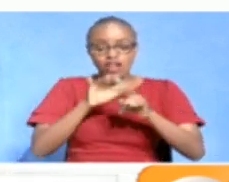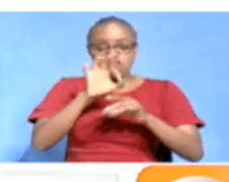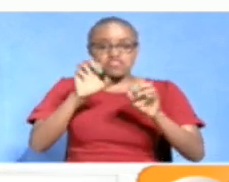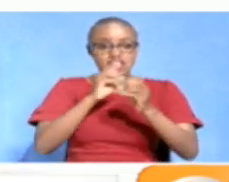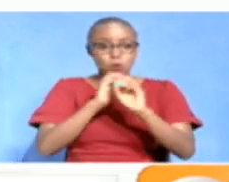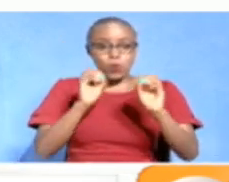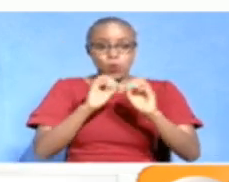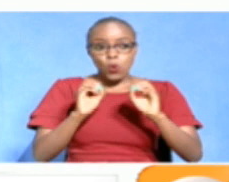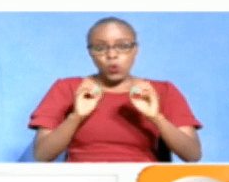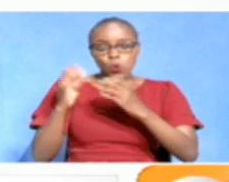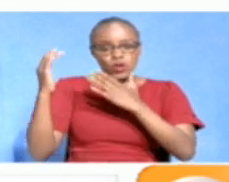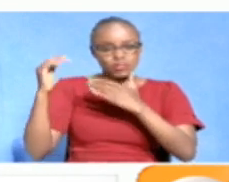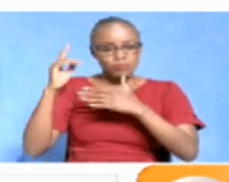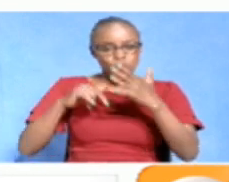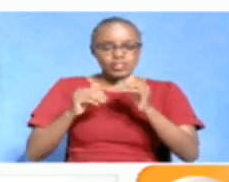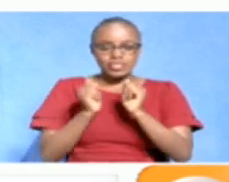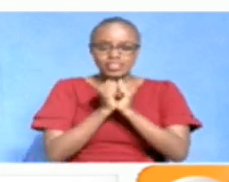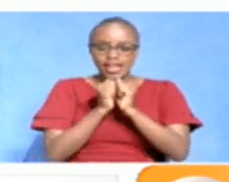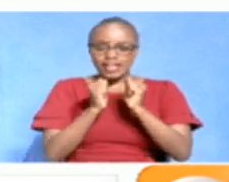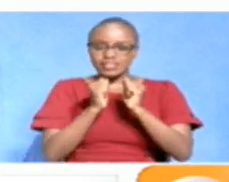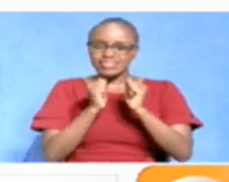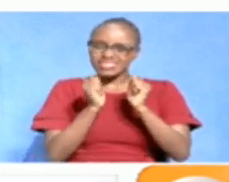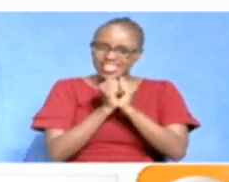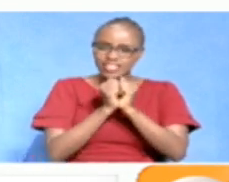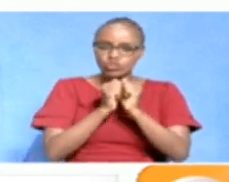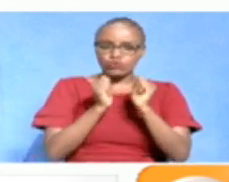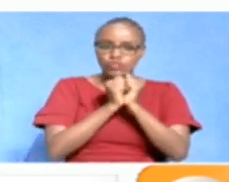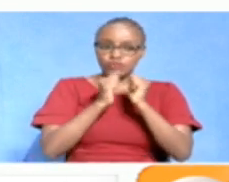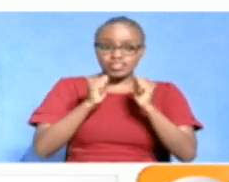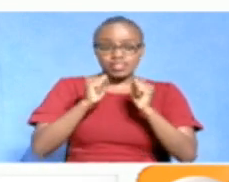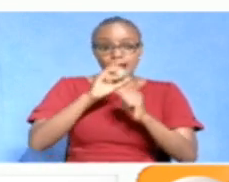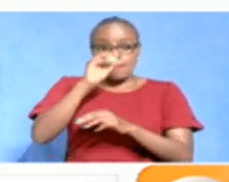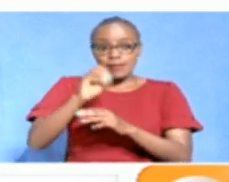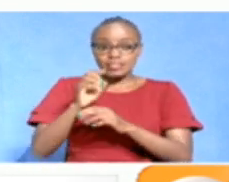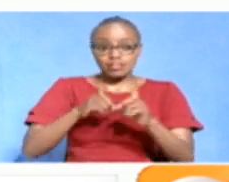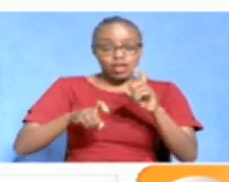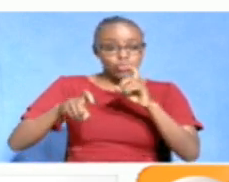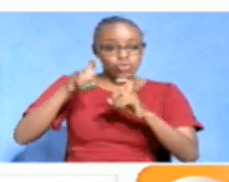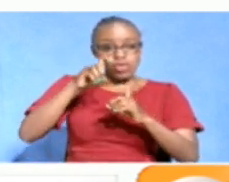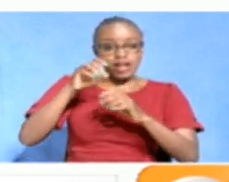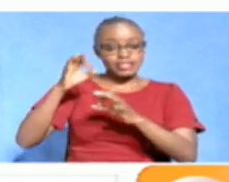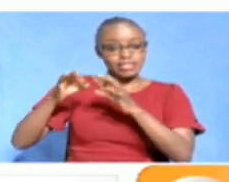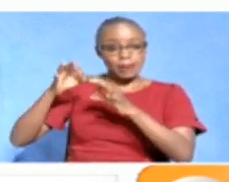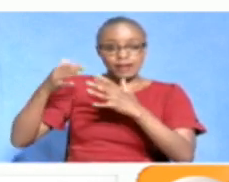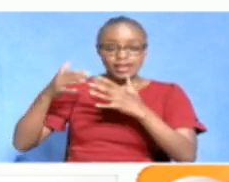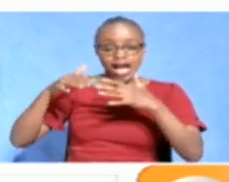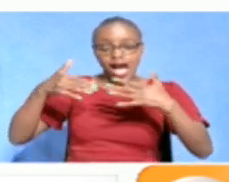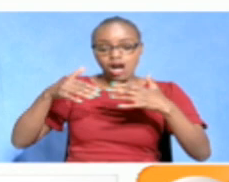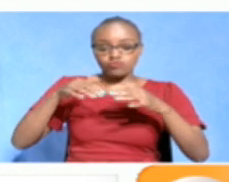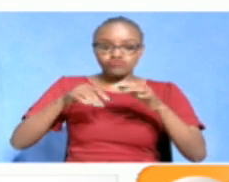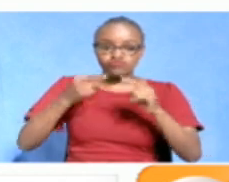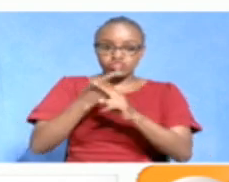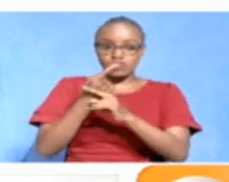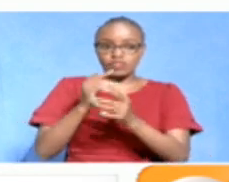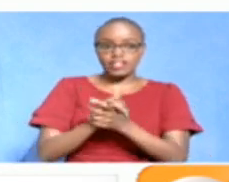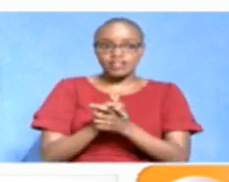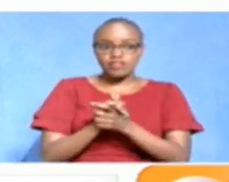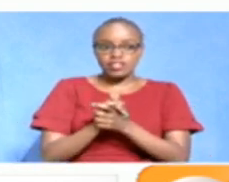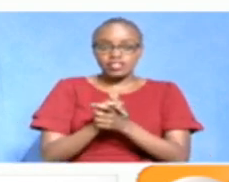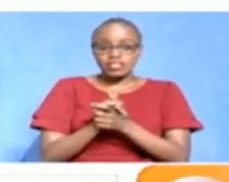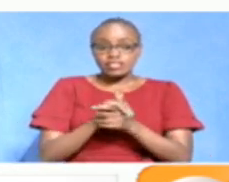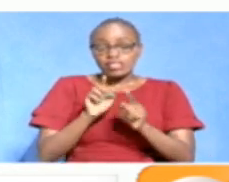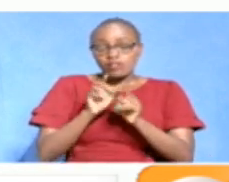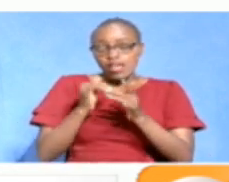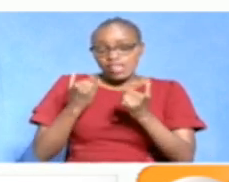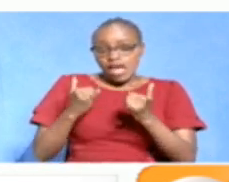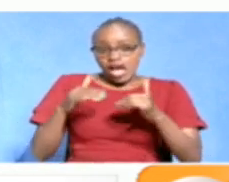with rates expected to be 10-15% higher than the normal commuter fares depending on the route. One thing because it's more